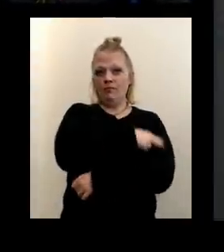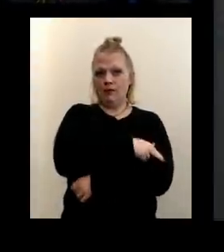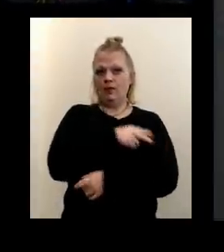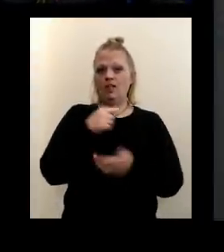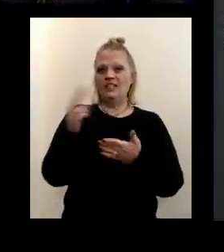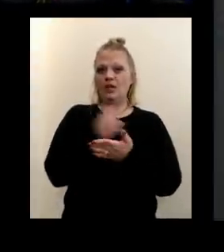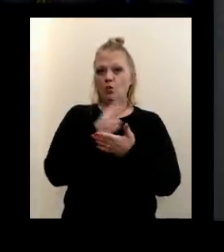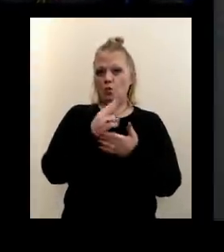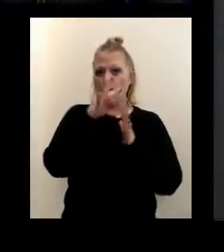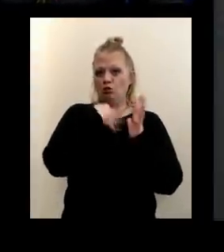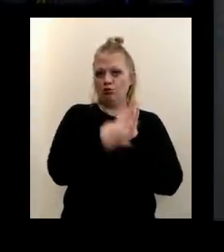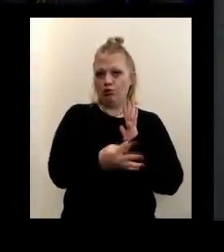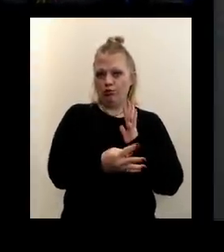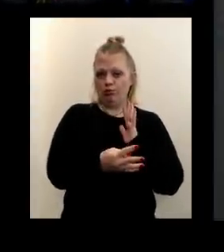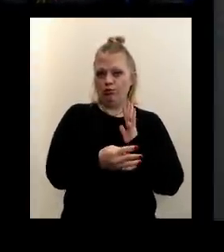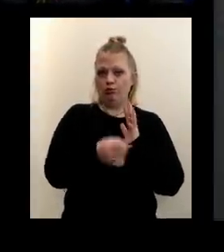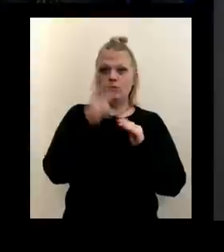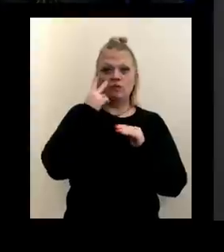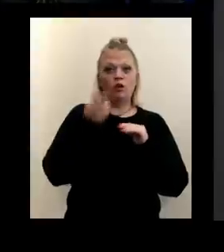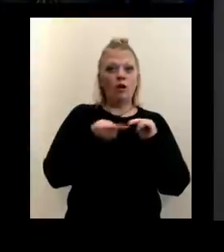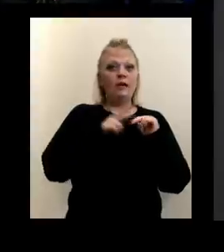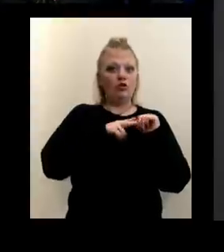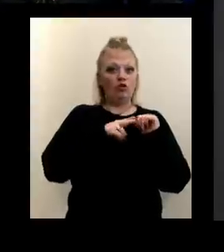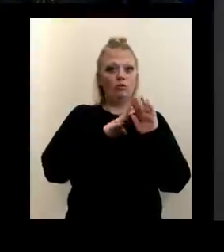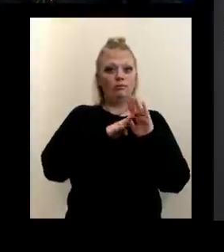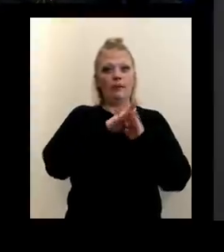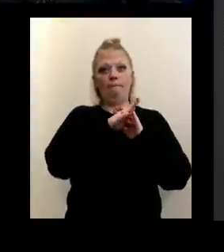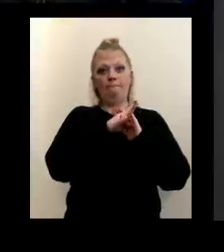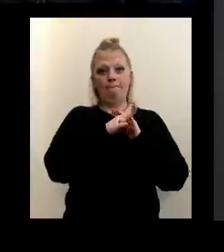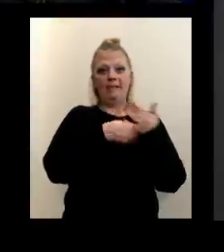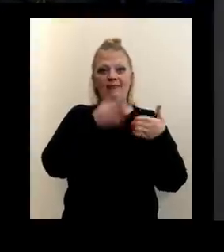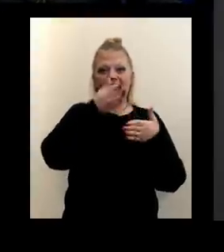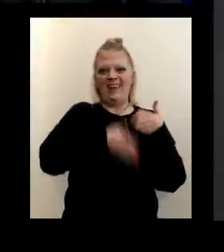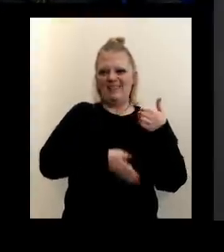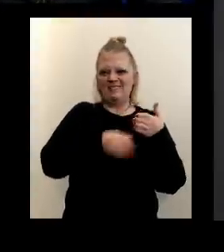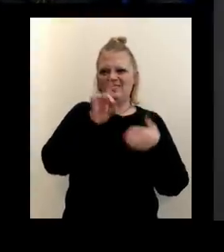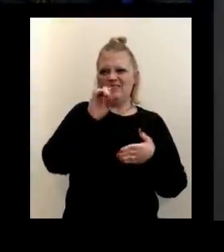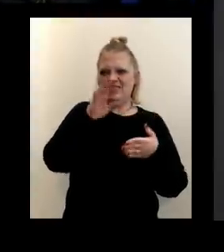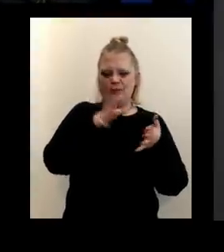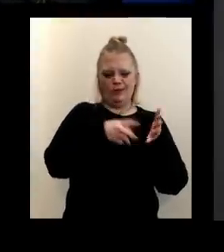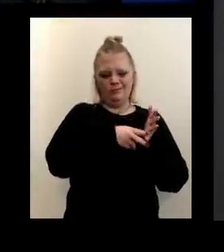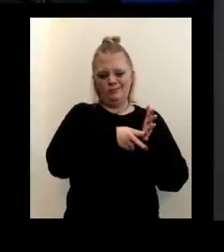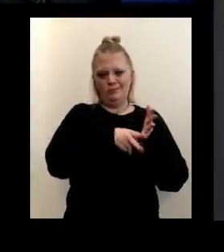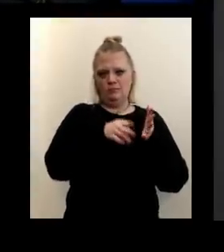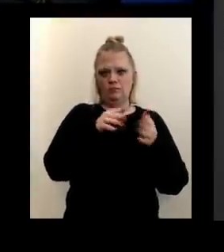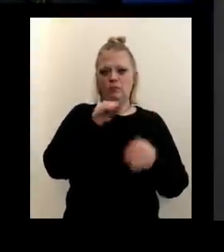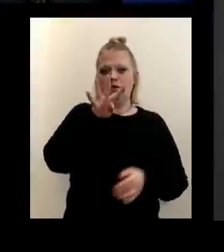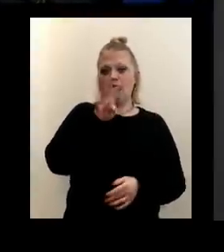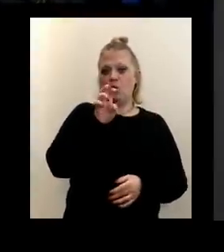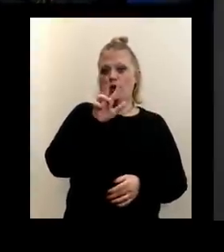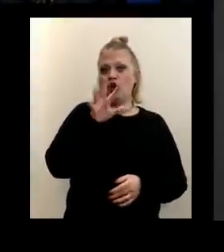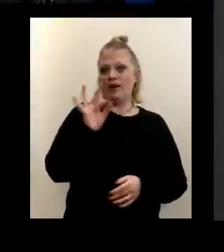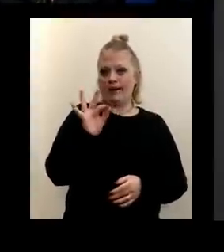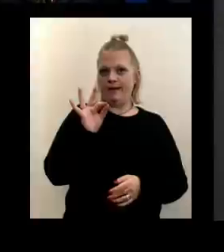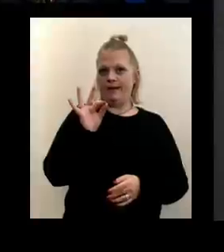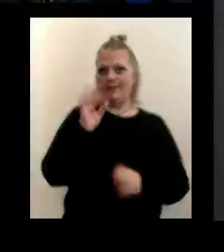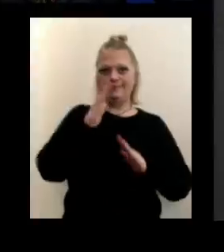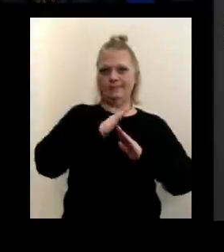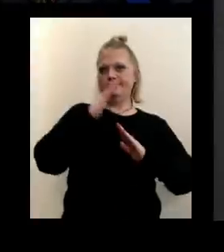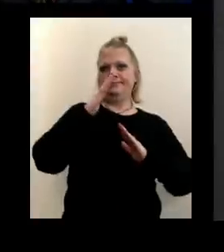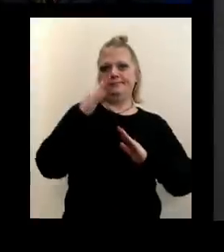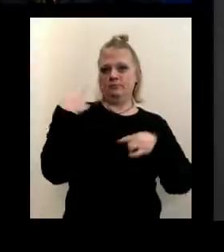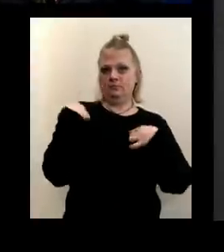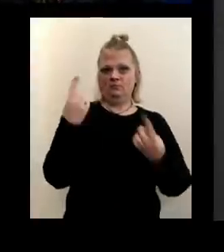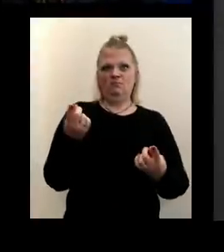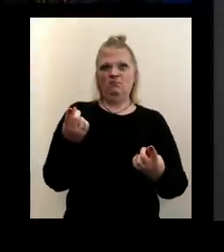the two-week chart. We did see it increase at the end of December to 439 being the highest that we had in